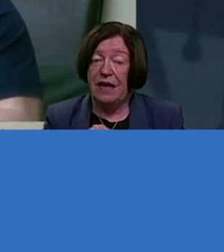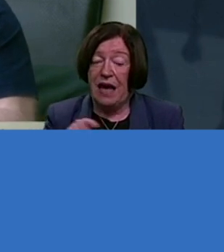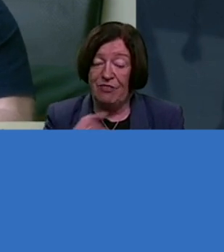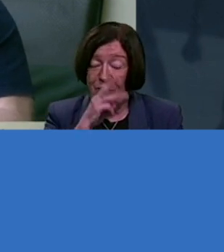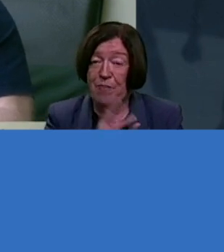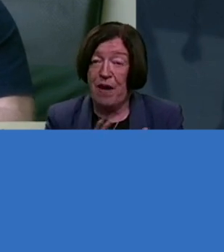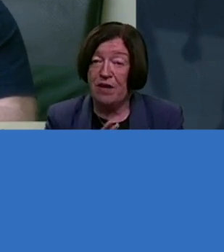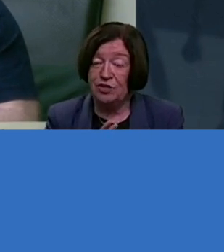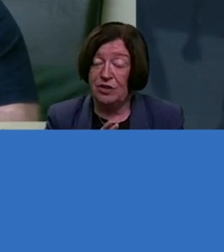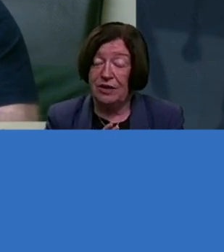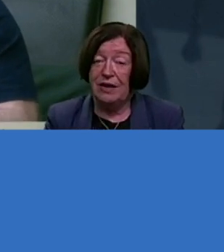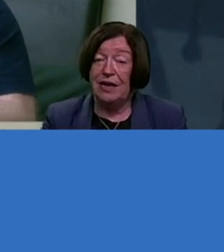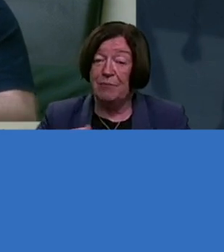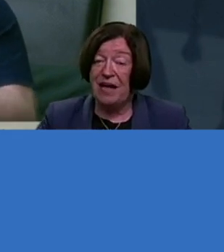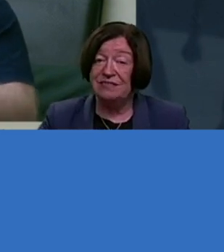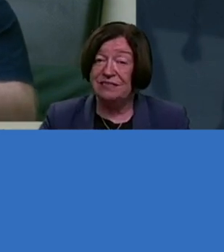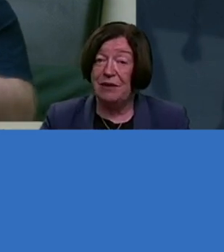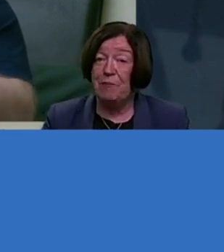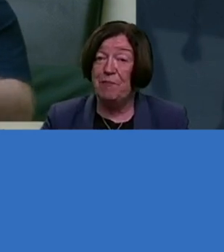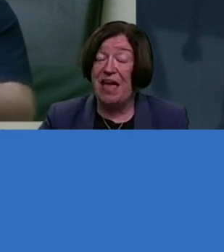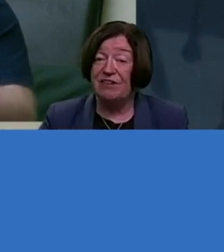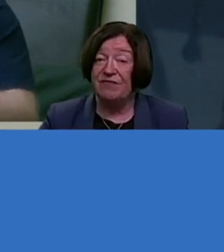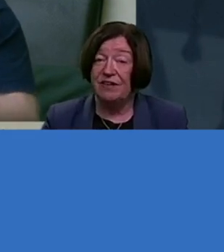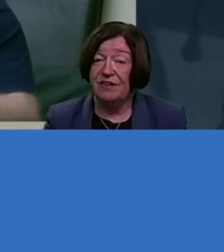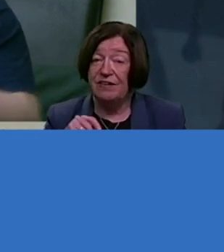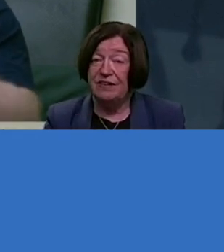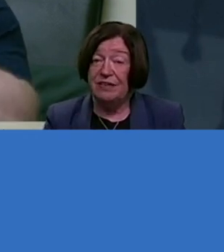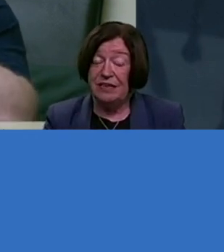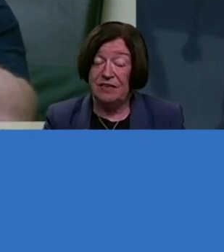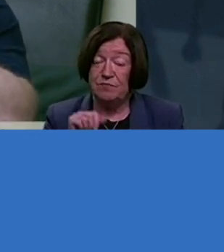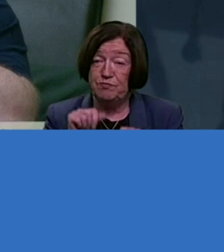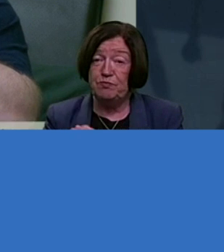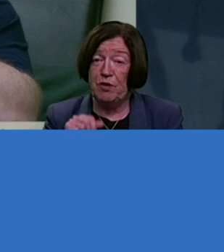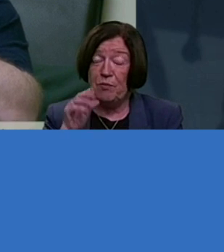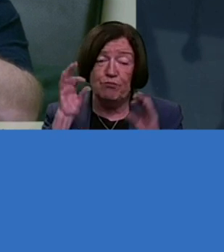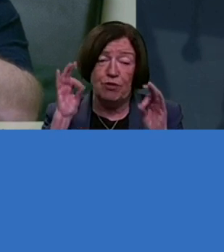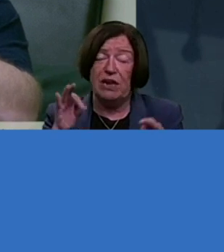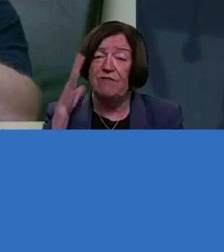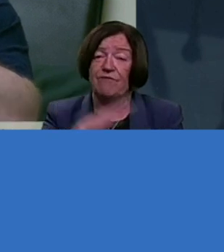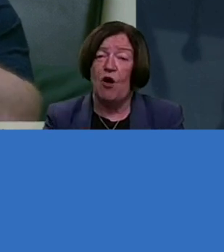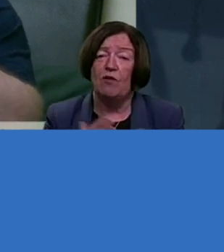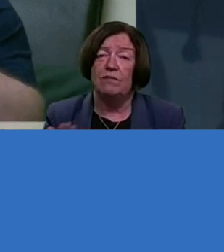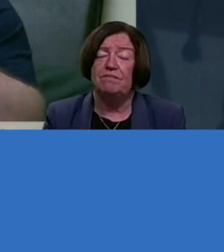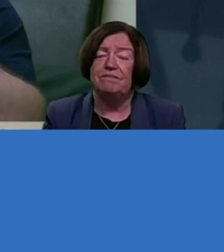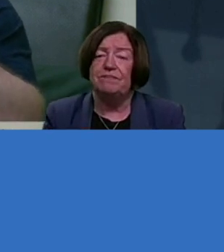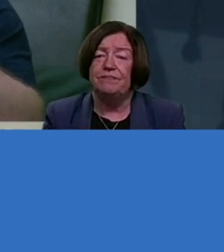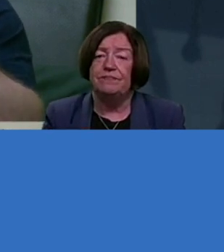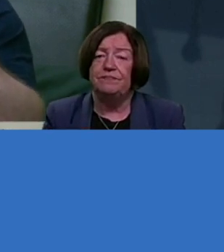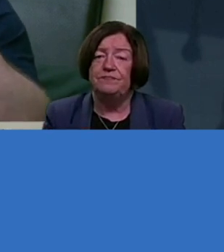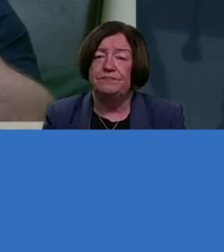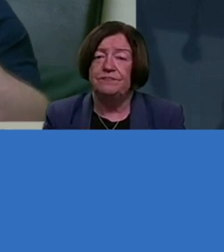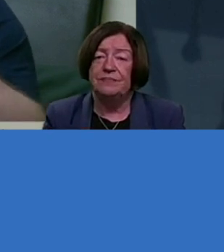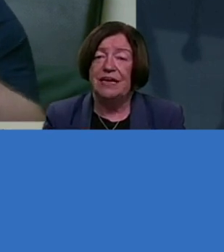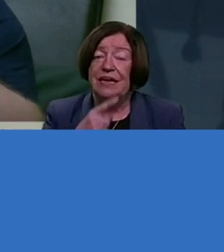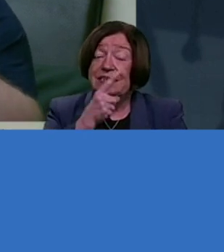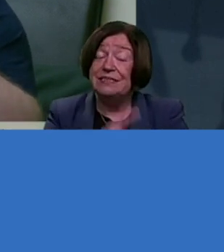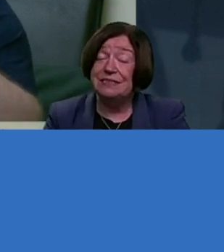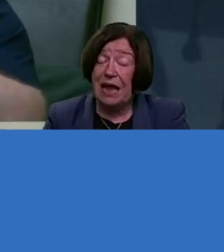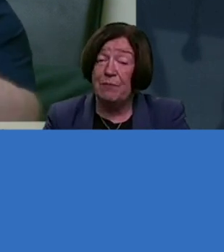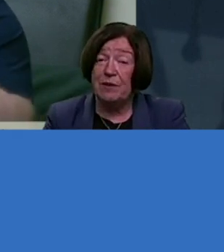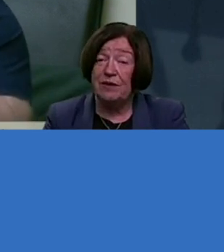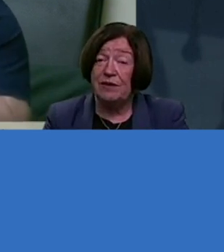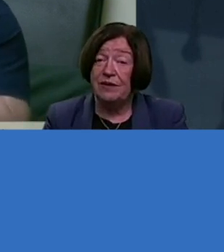benefit is, it's brilliant for a disabled